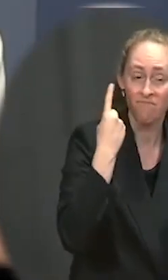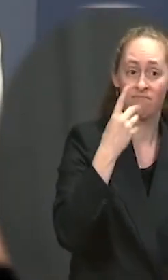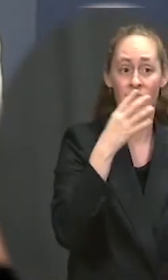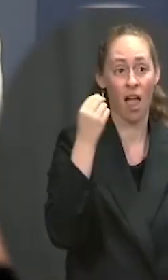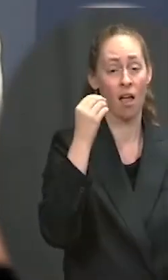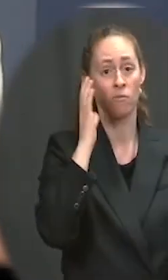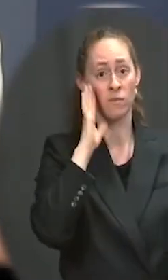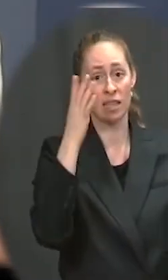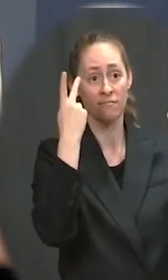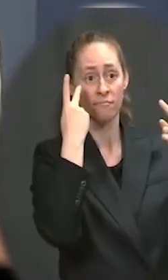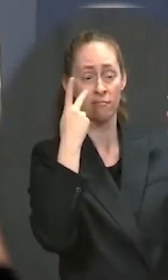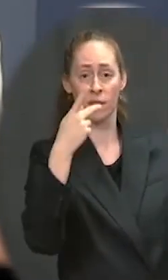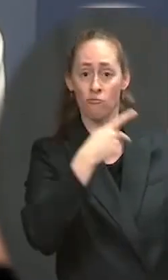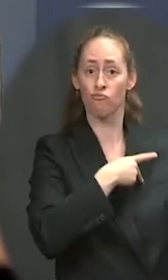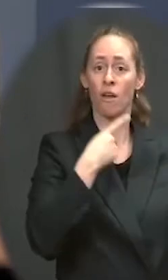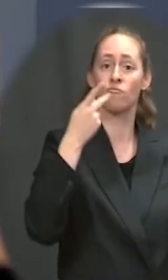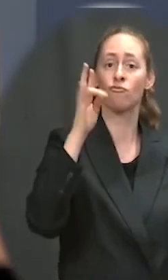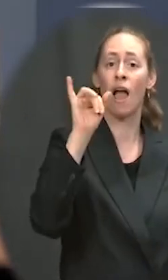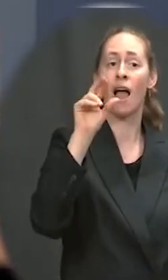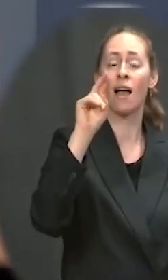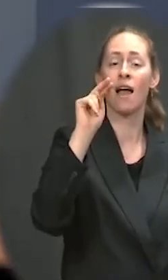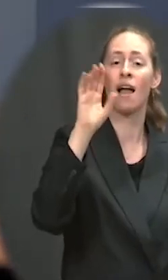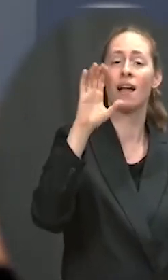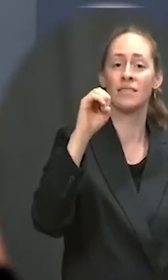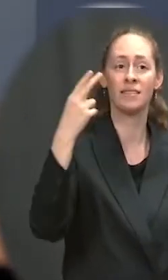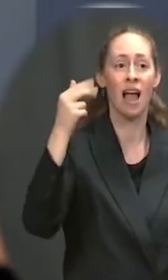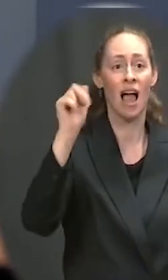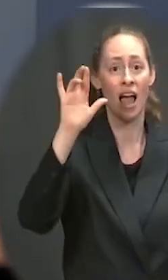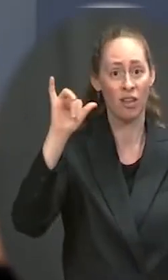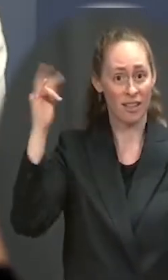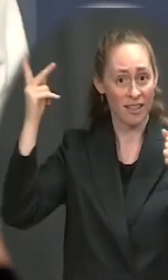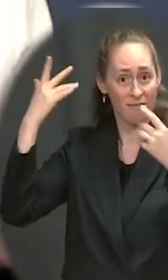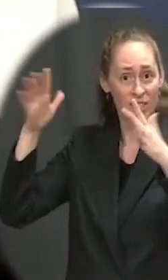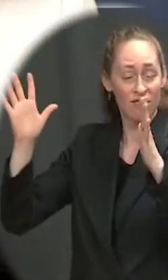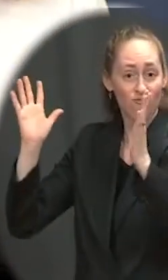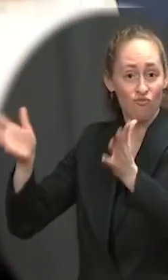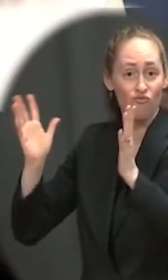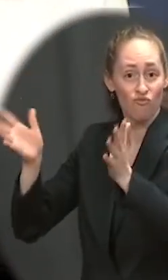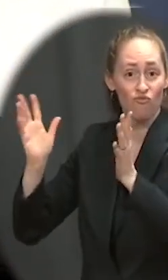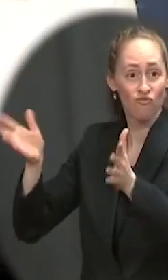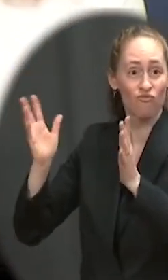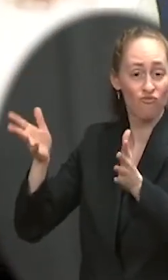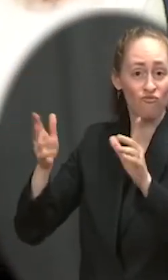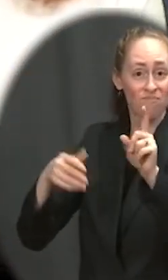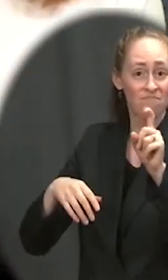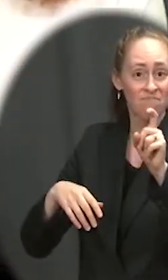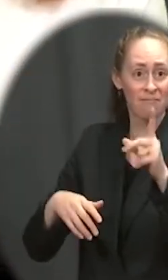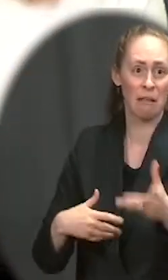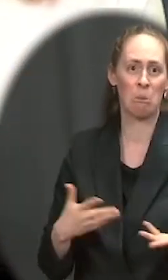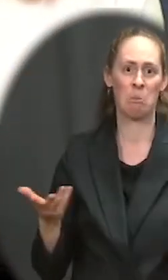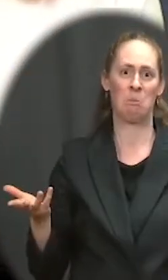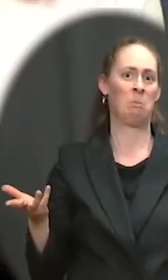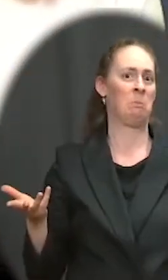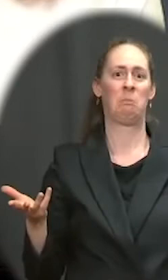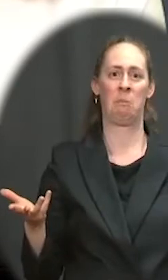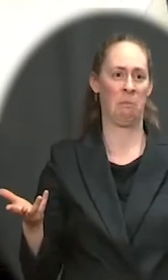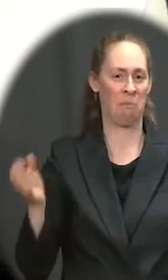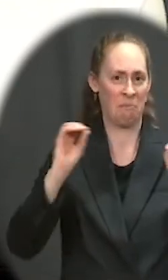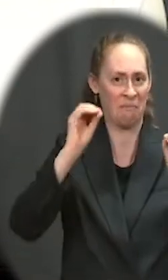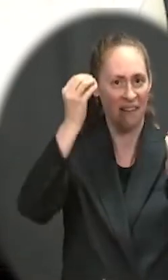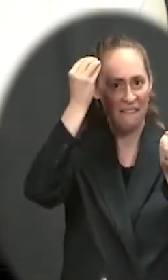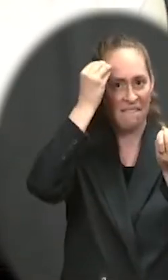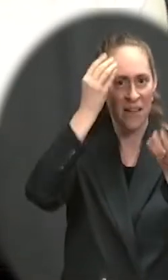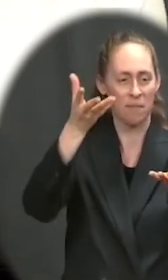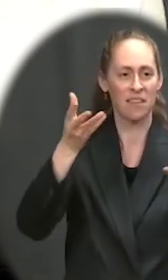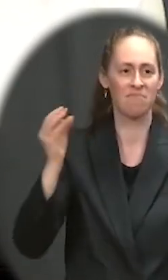more trip details. Who among us wouldn't want to go see the queen? But I don't have any details to preview at this point in time. I